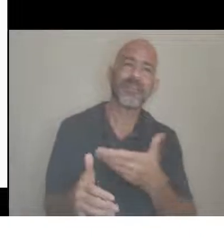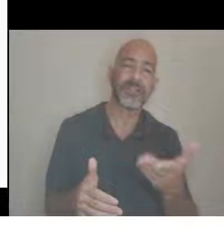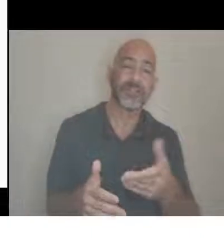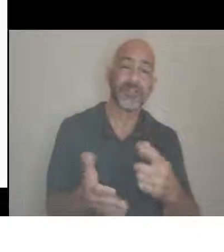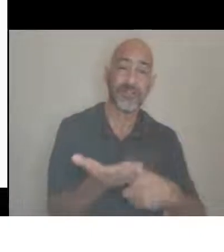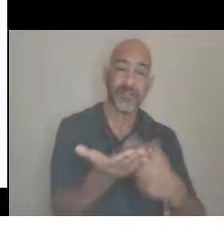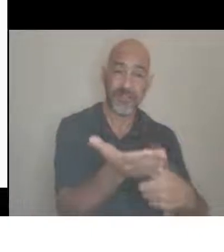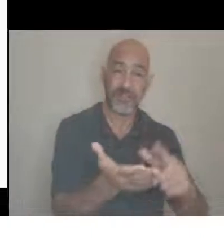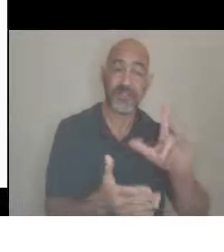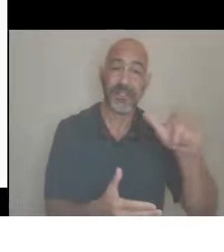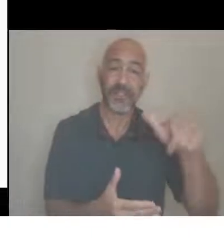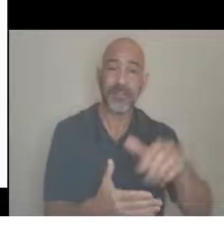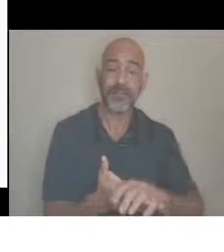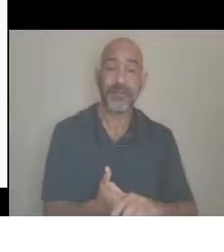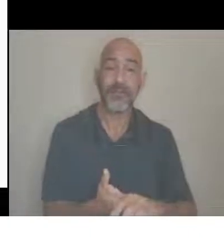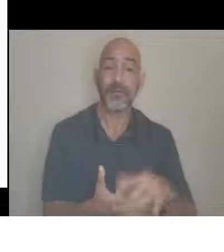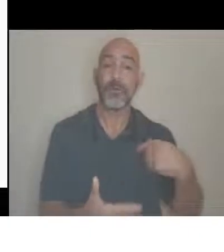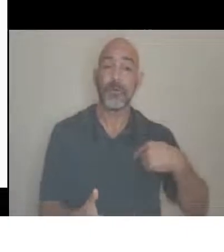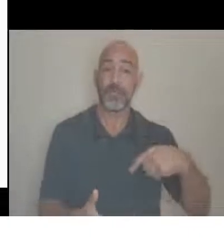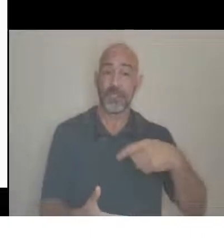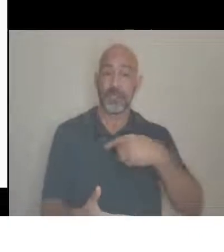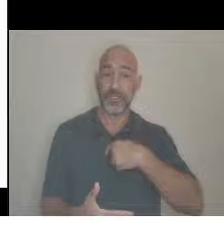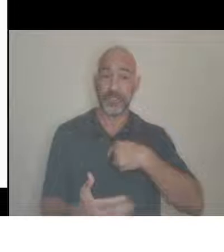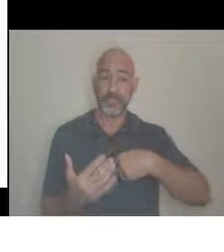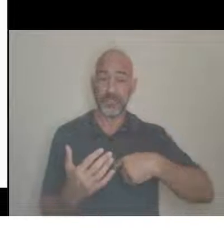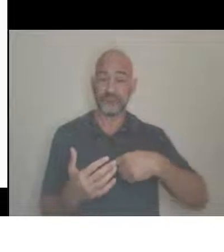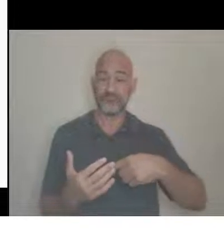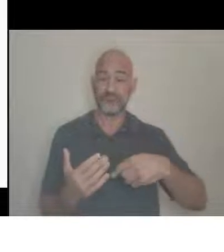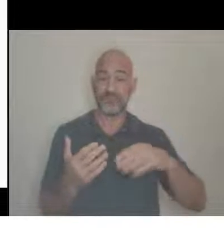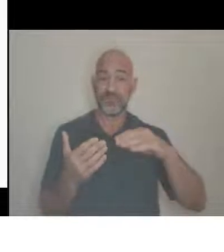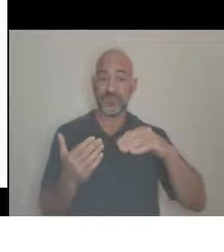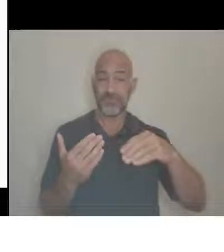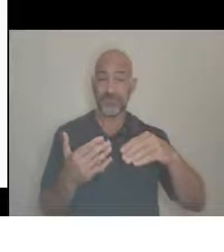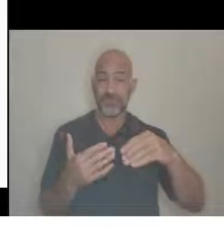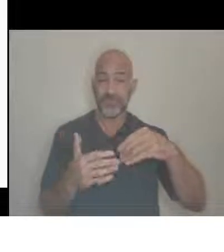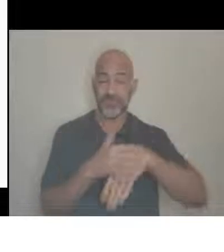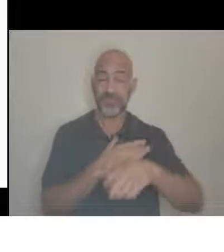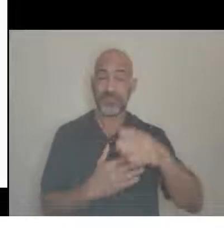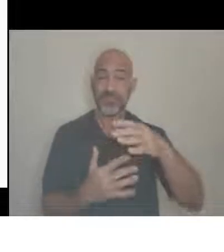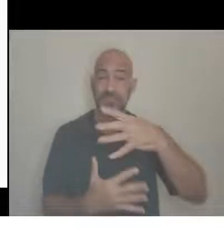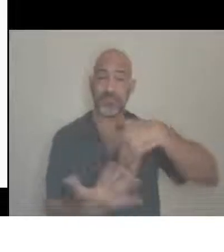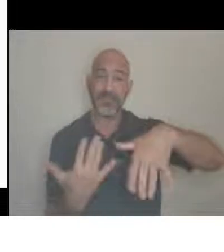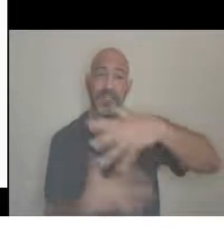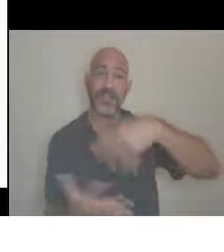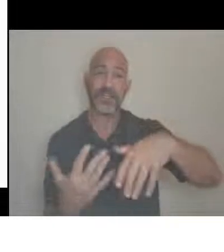disabilities and acknowledging disabilities that are not